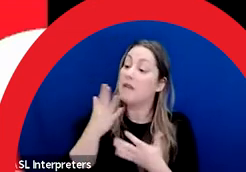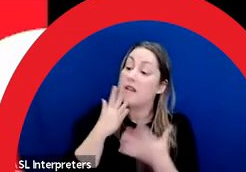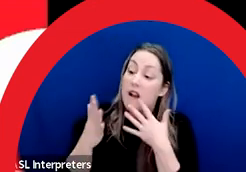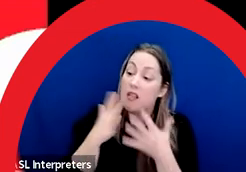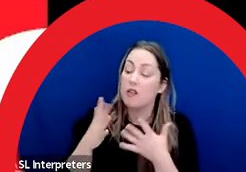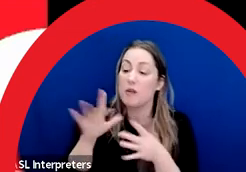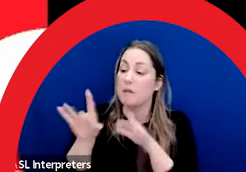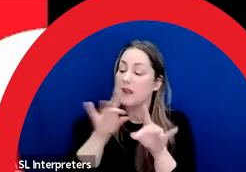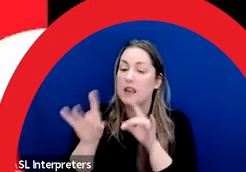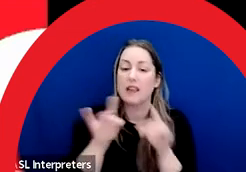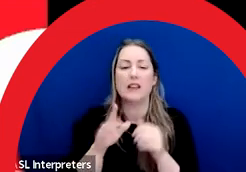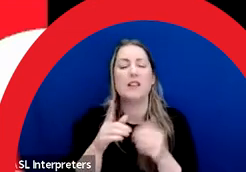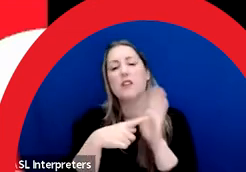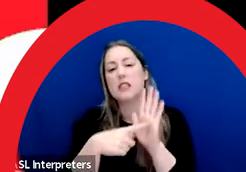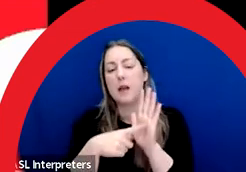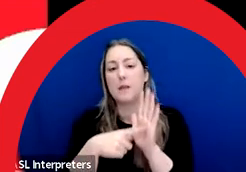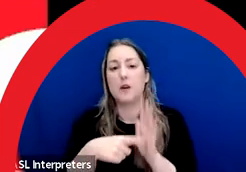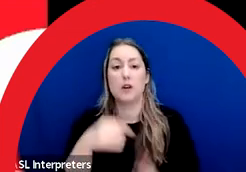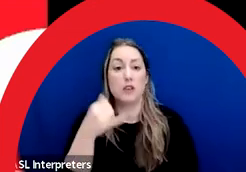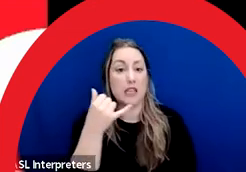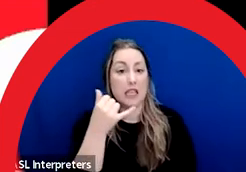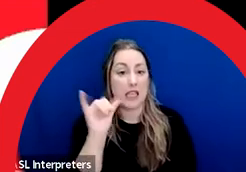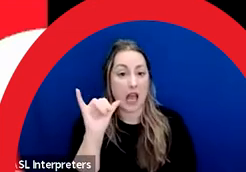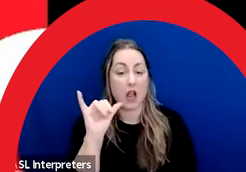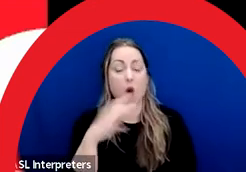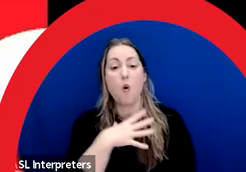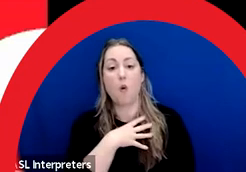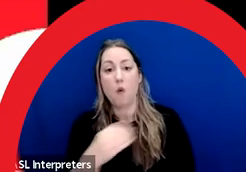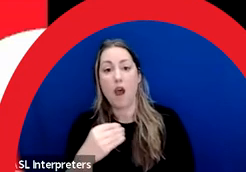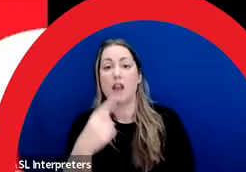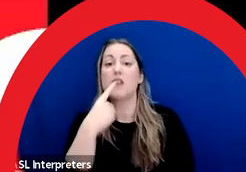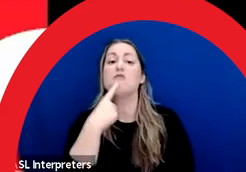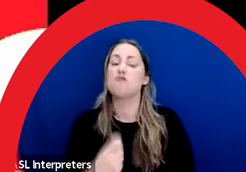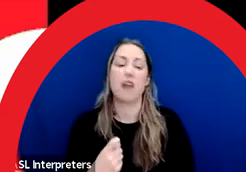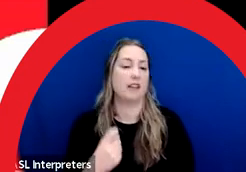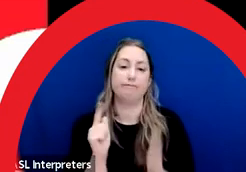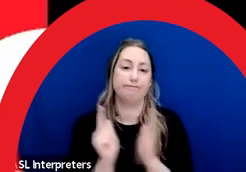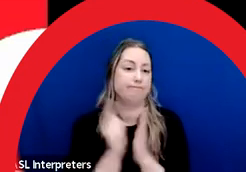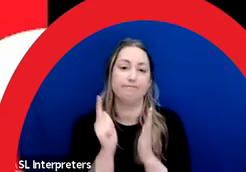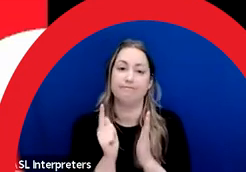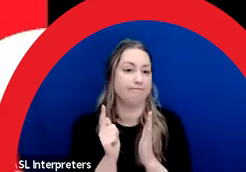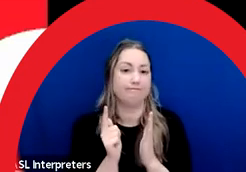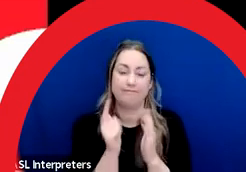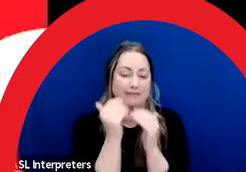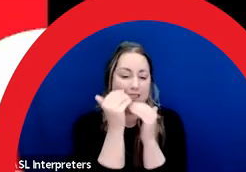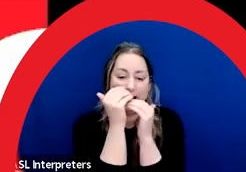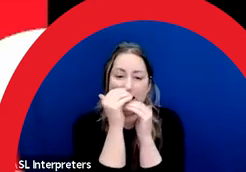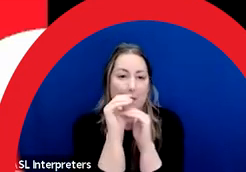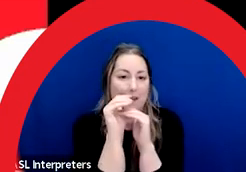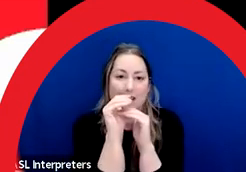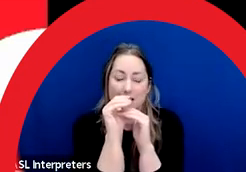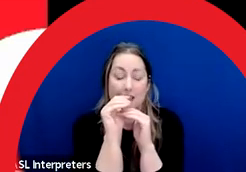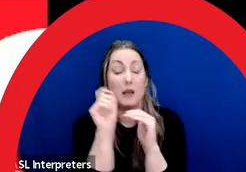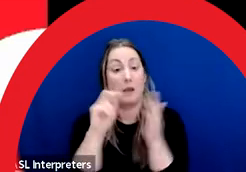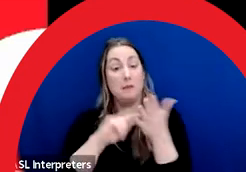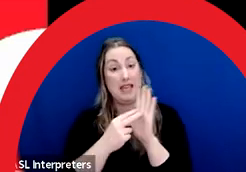white, and red as primary background colors are restricted. They can be used, but not as the primary